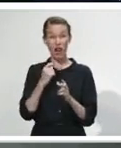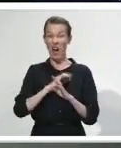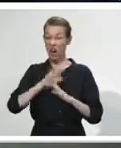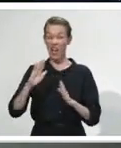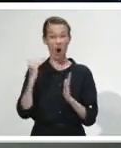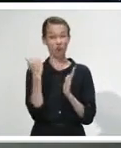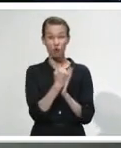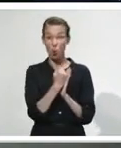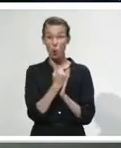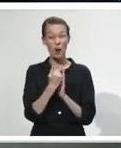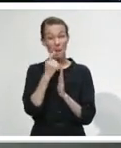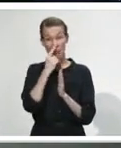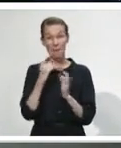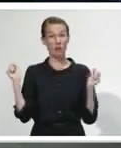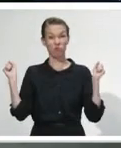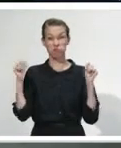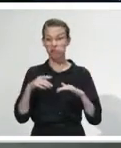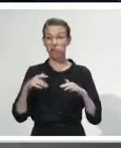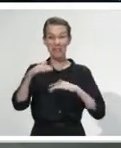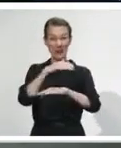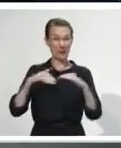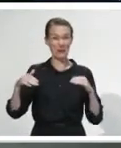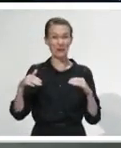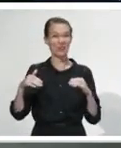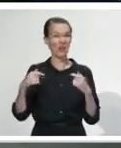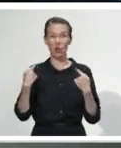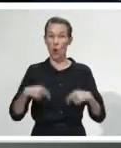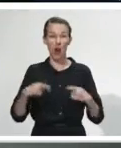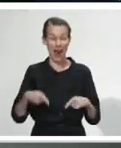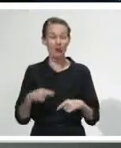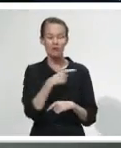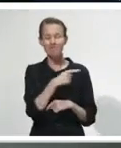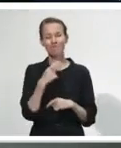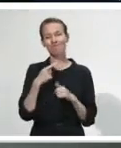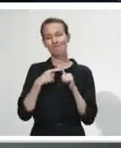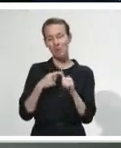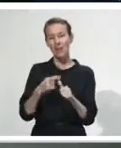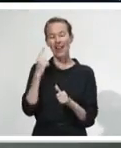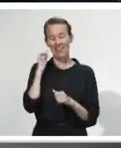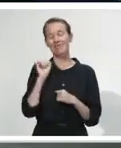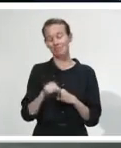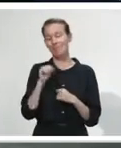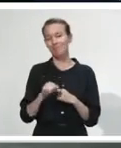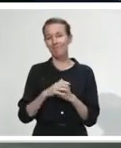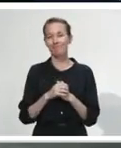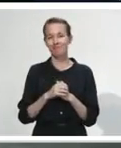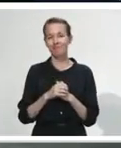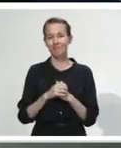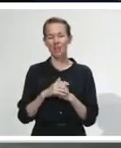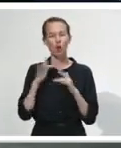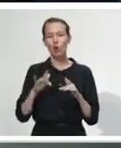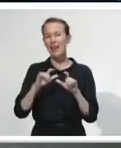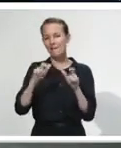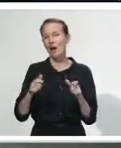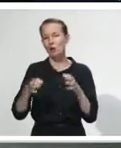that, but in the short term, yes. Do continue to expect that there will be limitations around mass gatherings. In preparation for